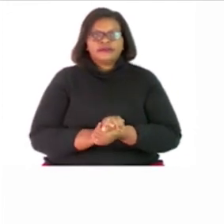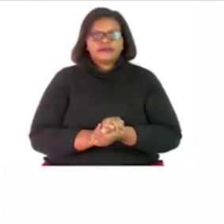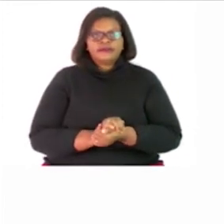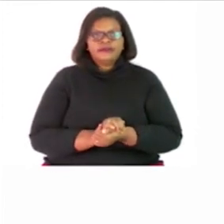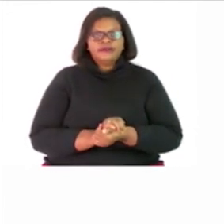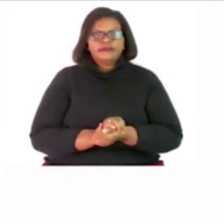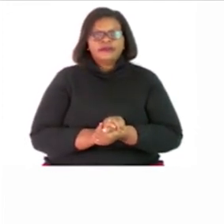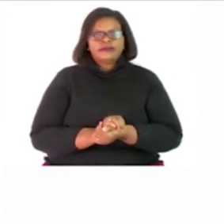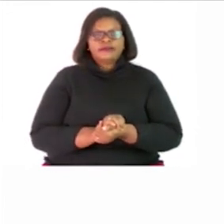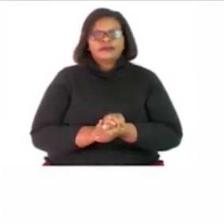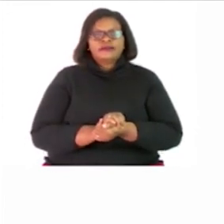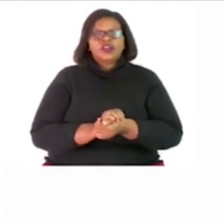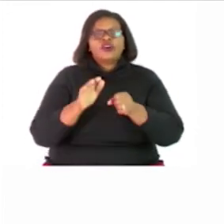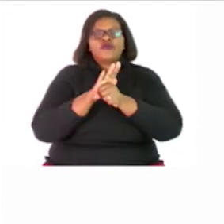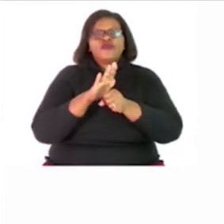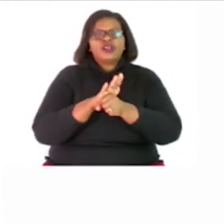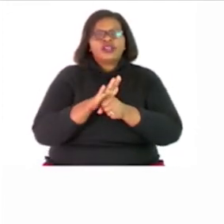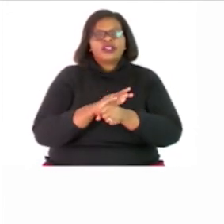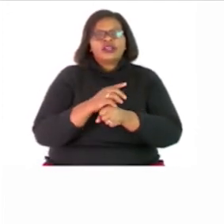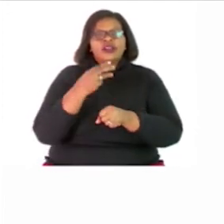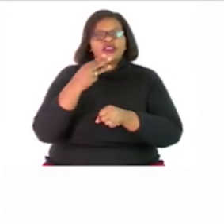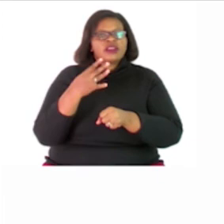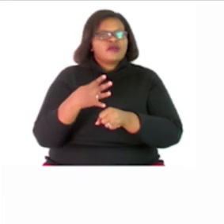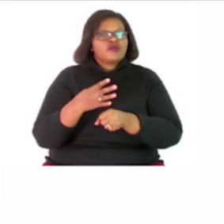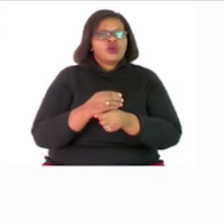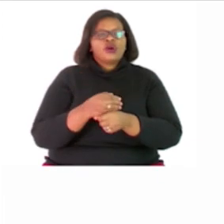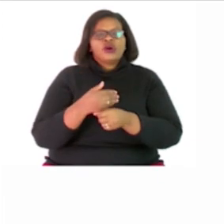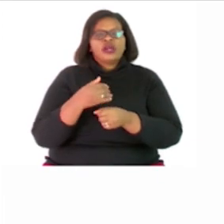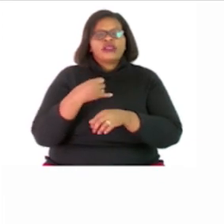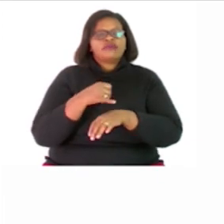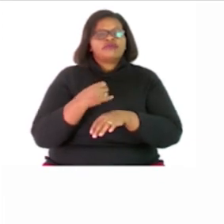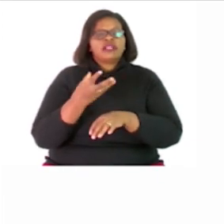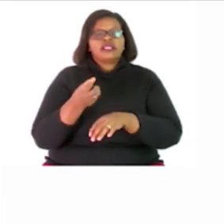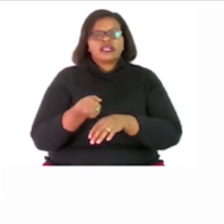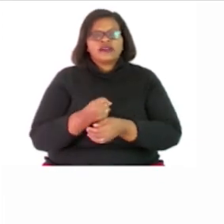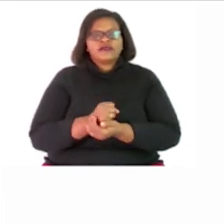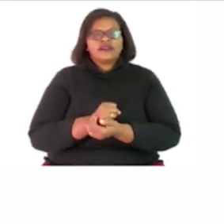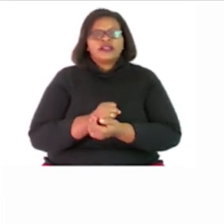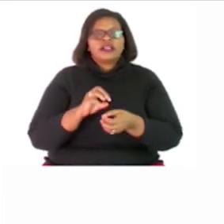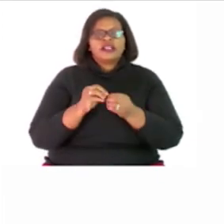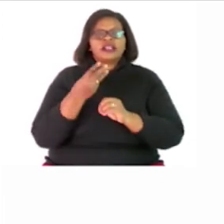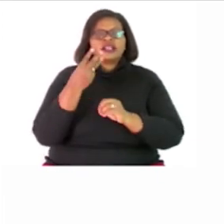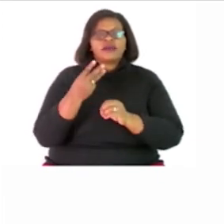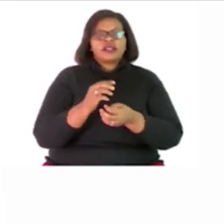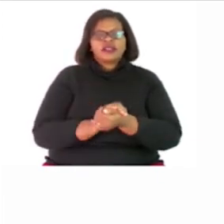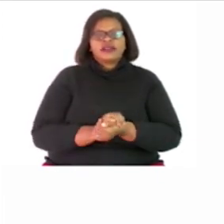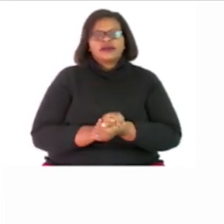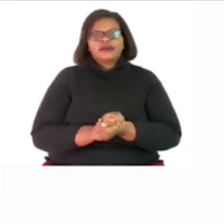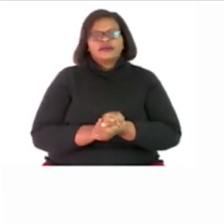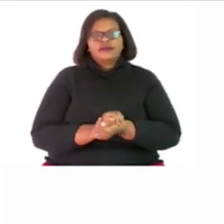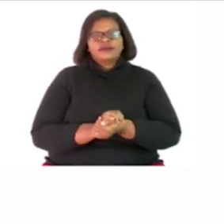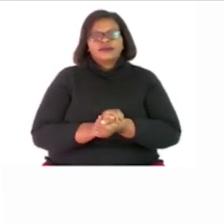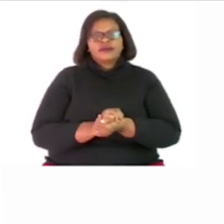you have to fill those three and four in that space there provided number three you have to